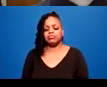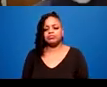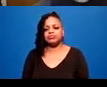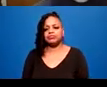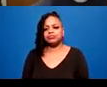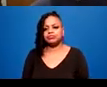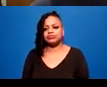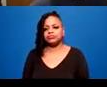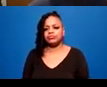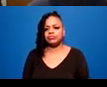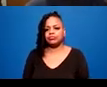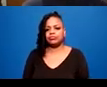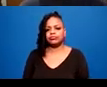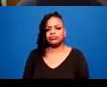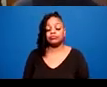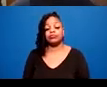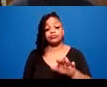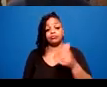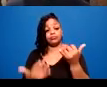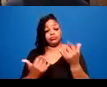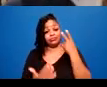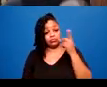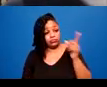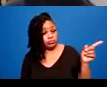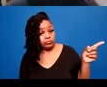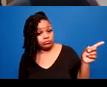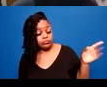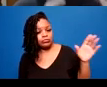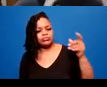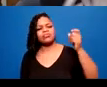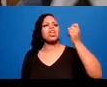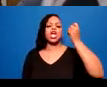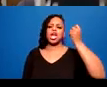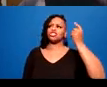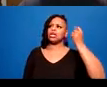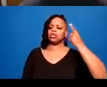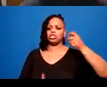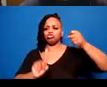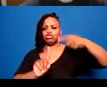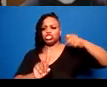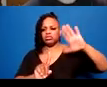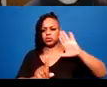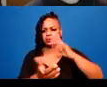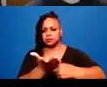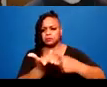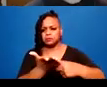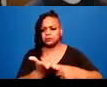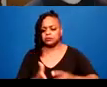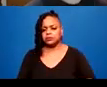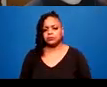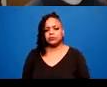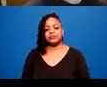It's to that triggers can now that you understand kind of the three categories of trauma